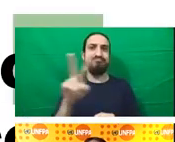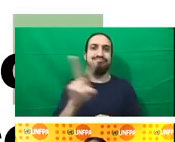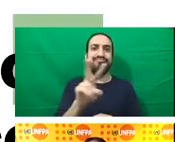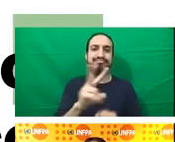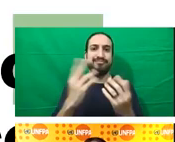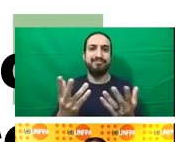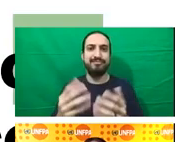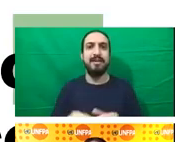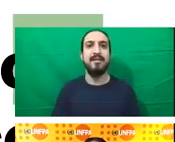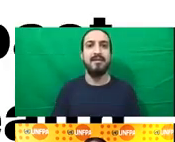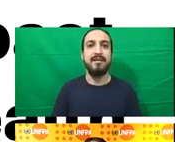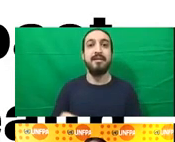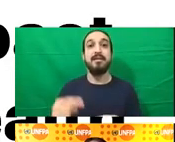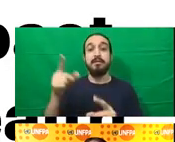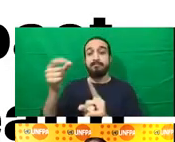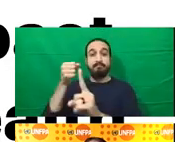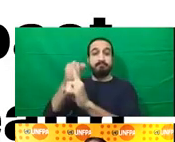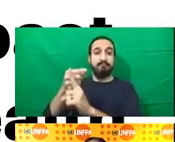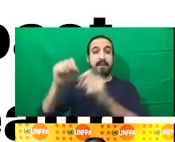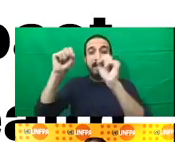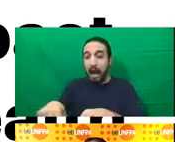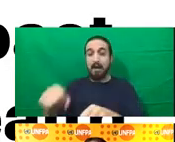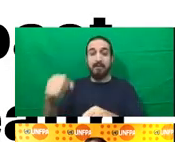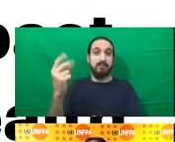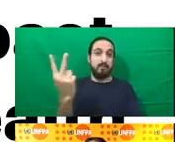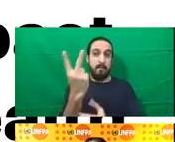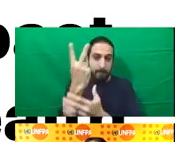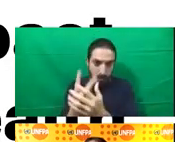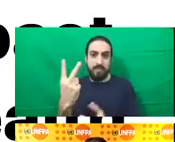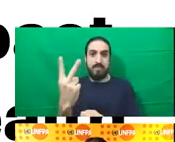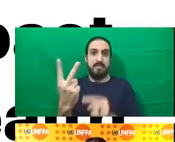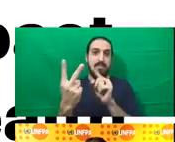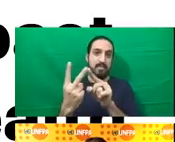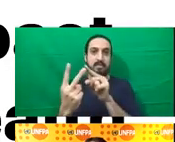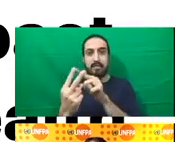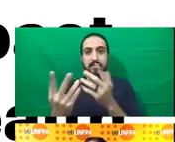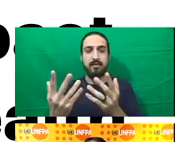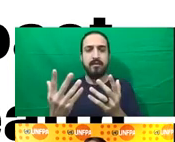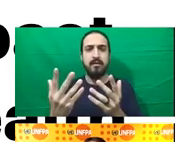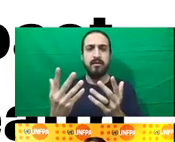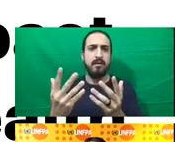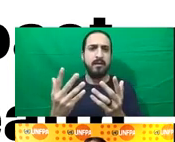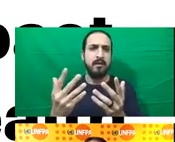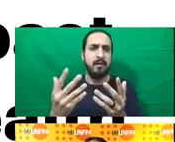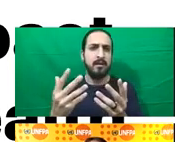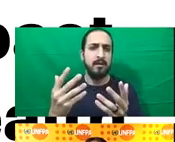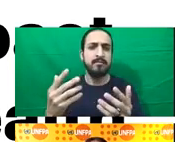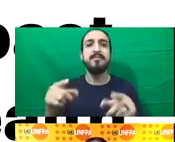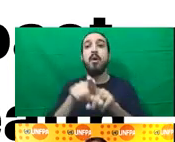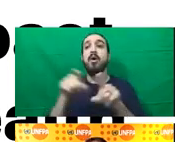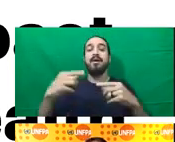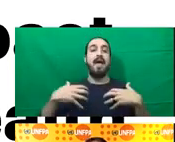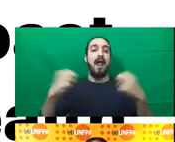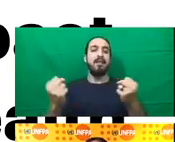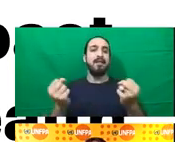climate change has an impact on the disruption of health services, as well as access to life-saving